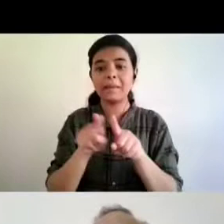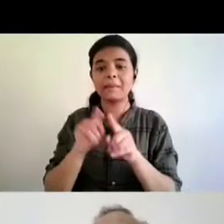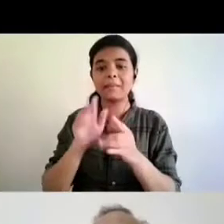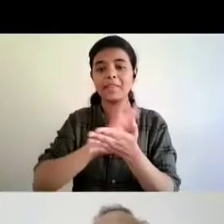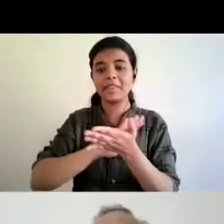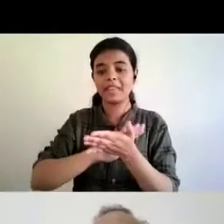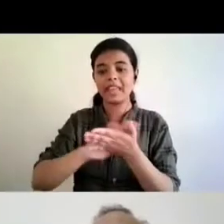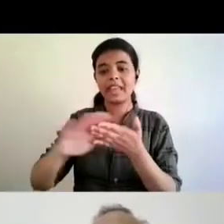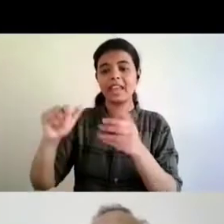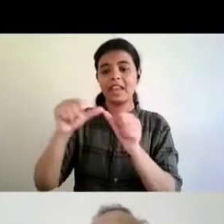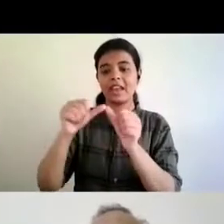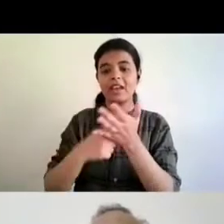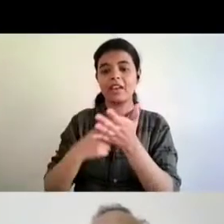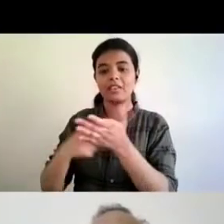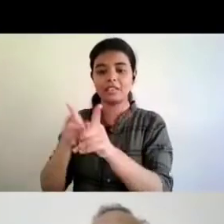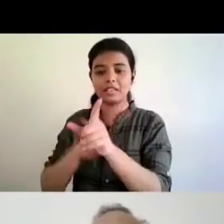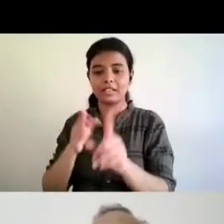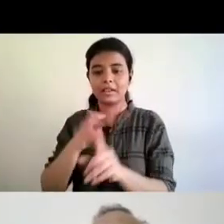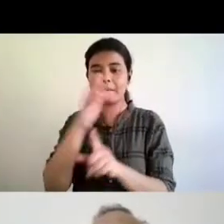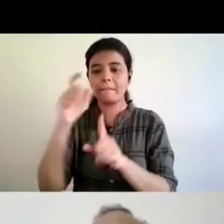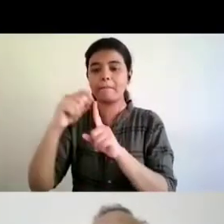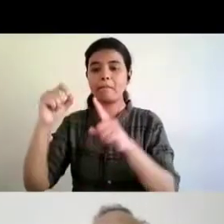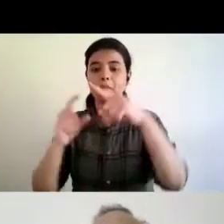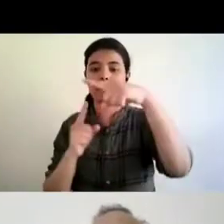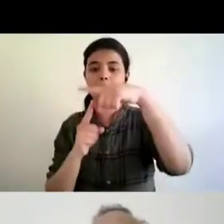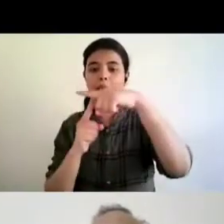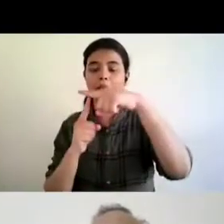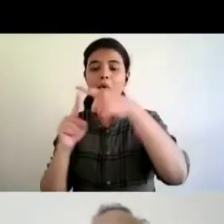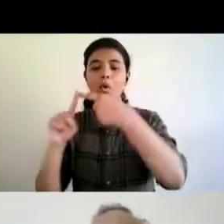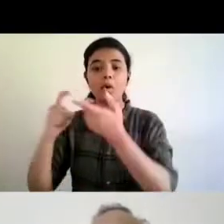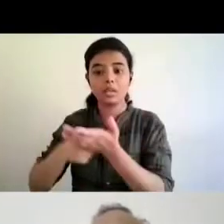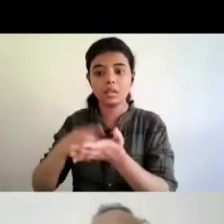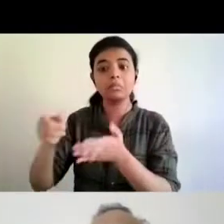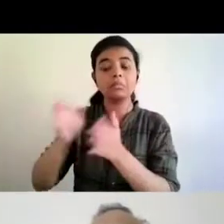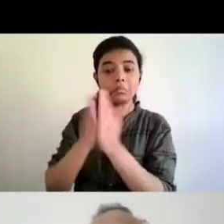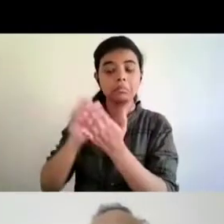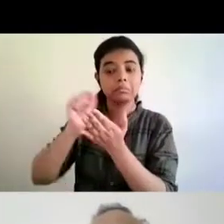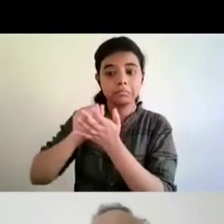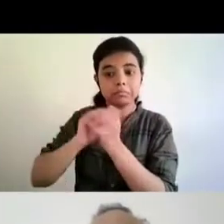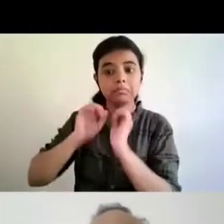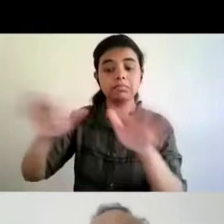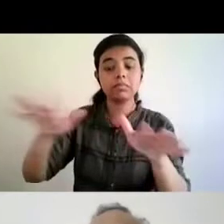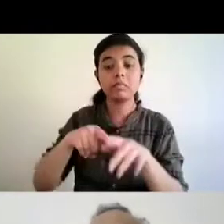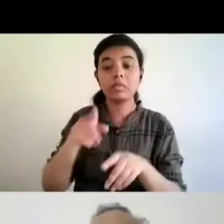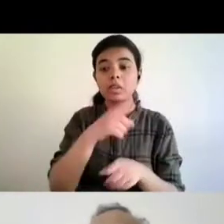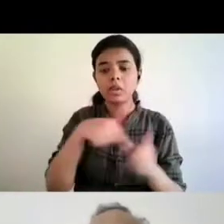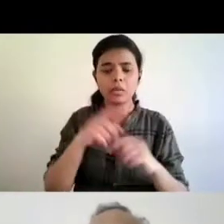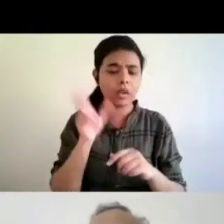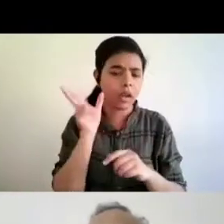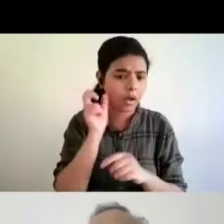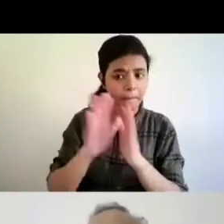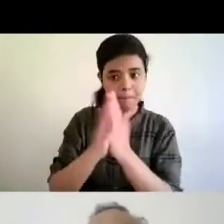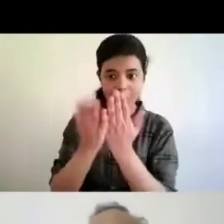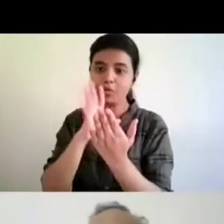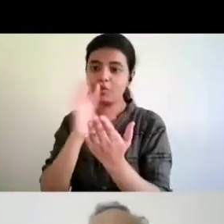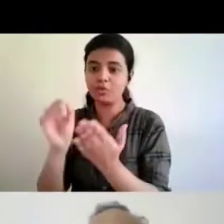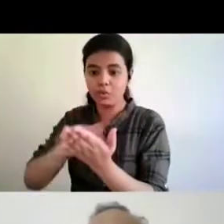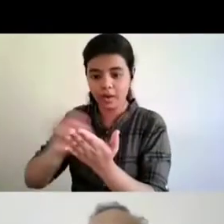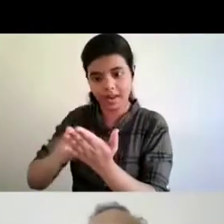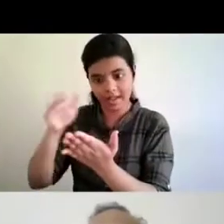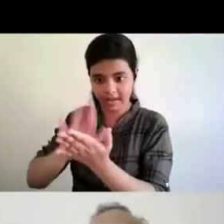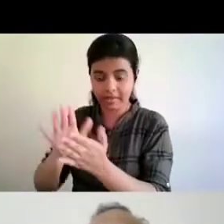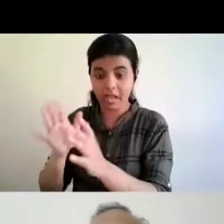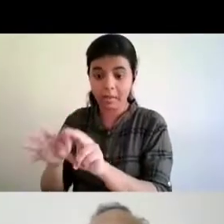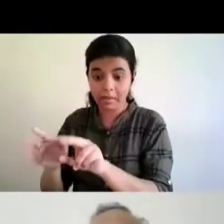were released you can imagine that the the audio versions of those books were produced